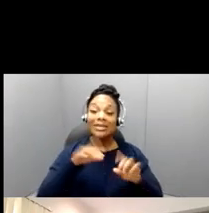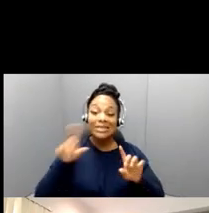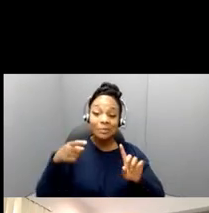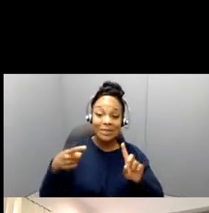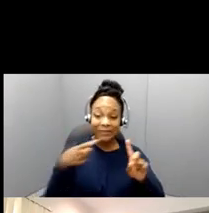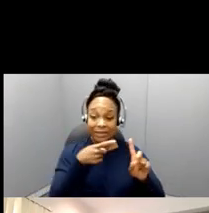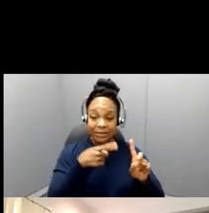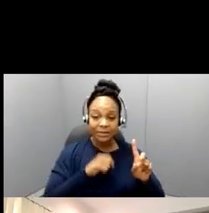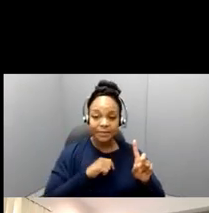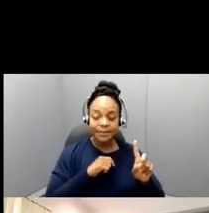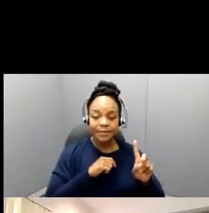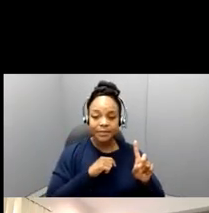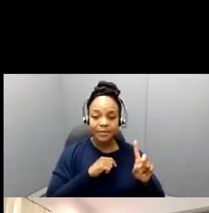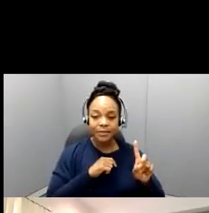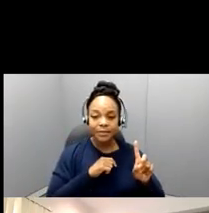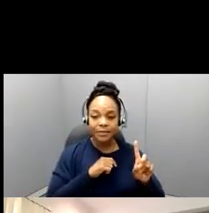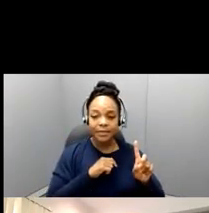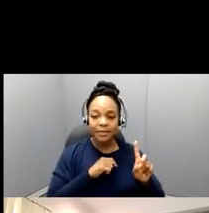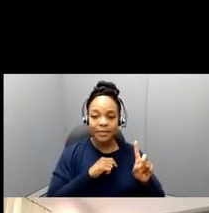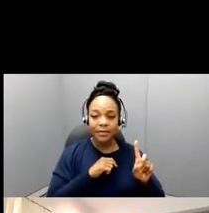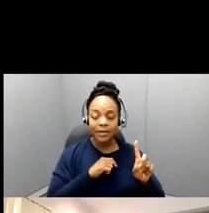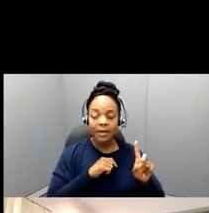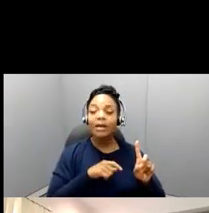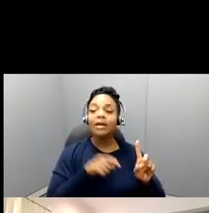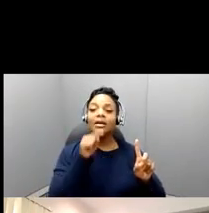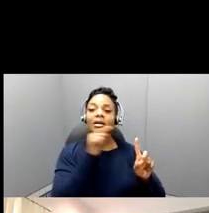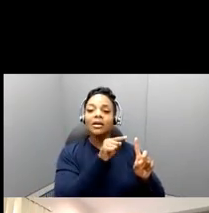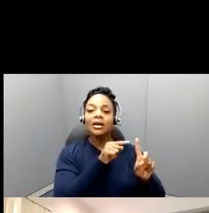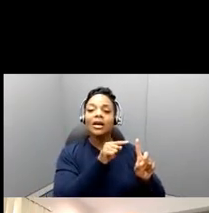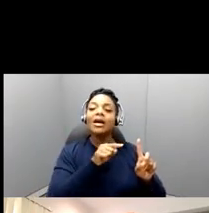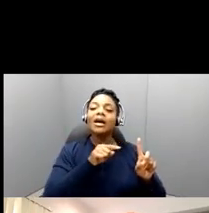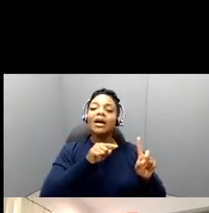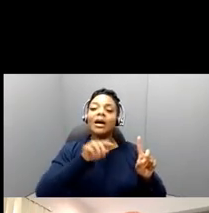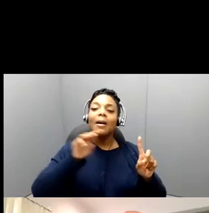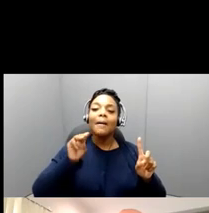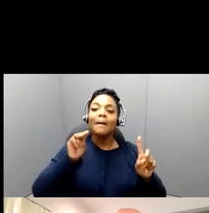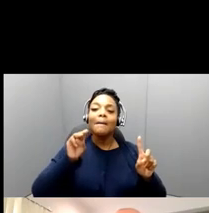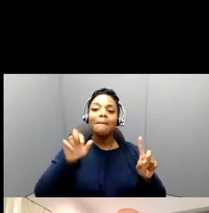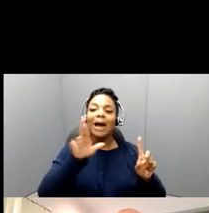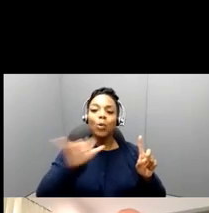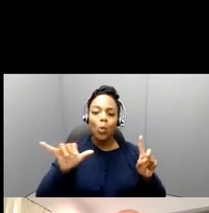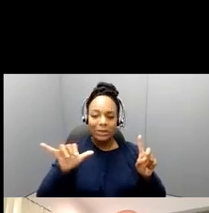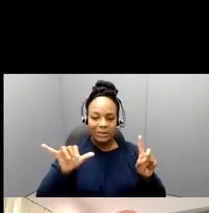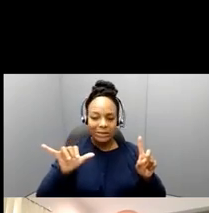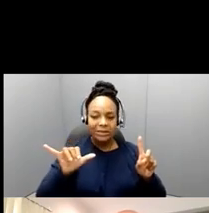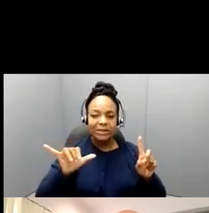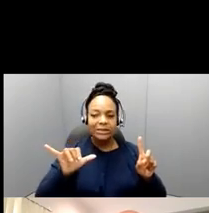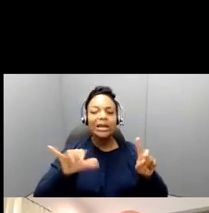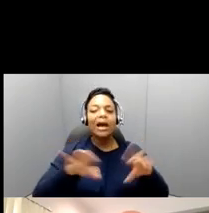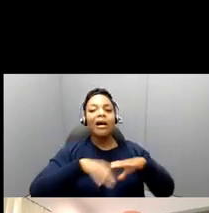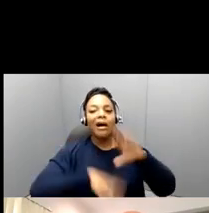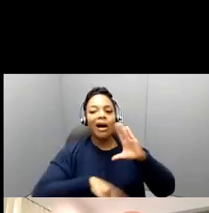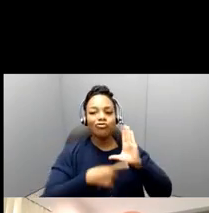are people who are from racial and ethnic groups that are underrepresented in education research.